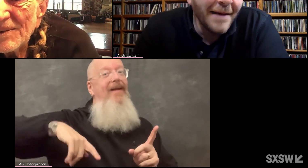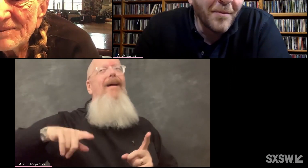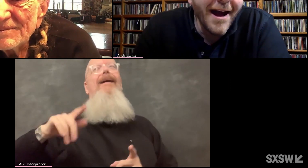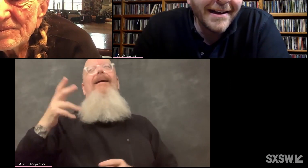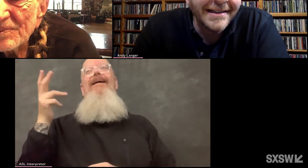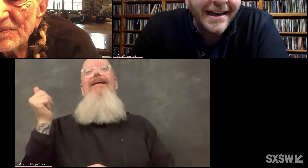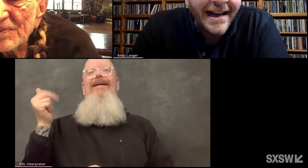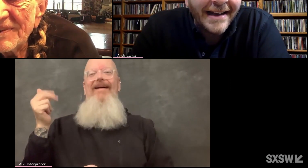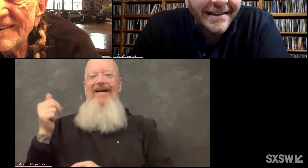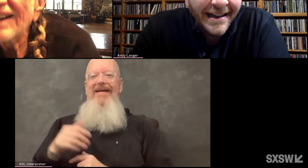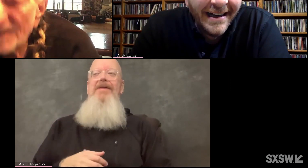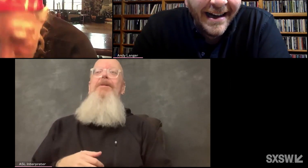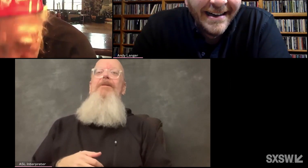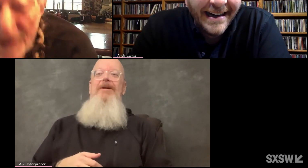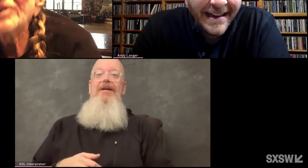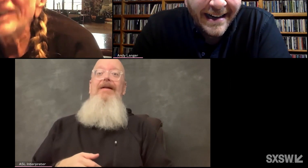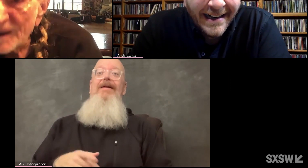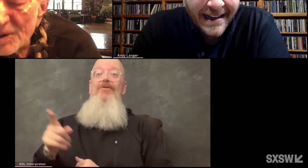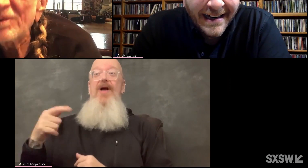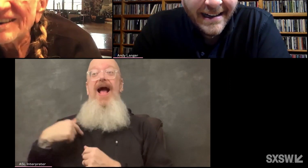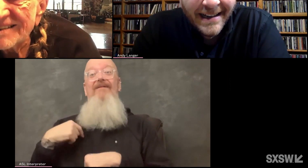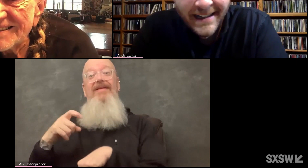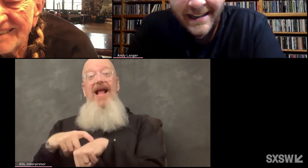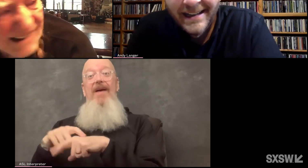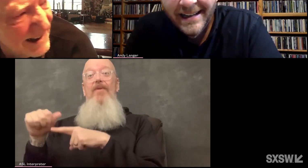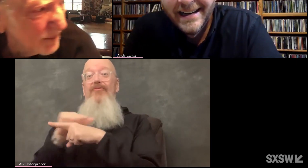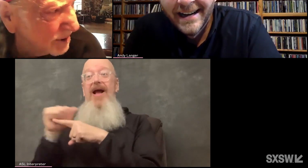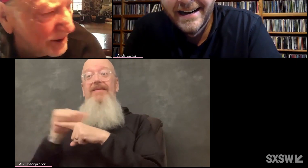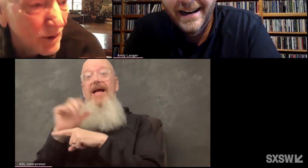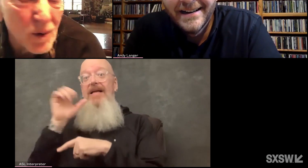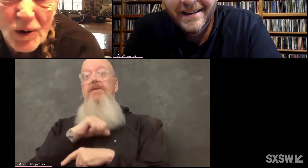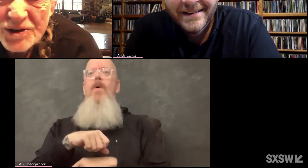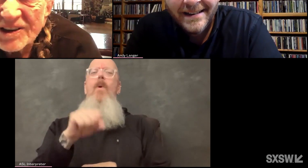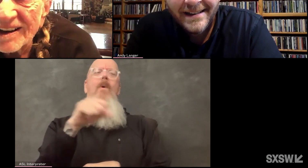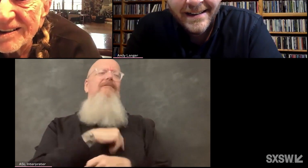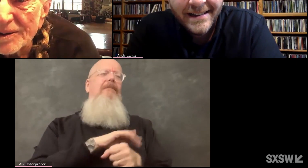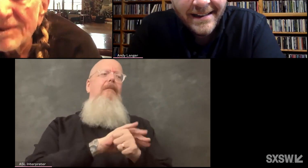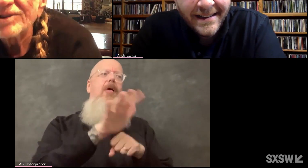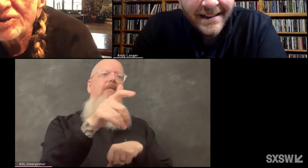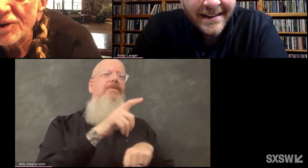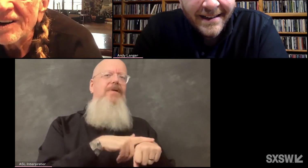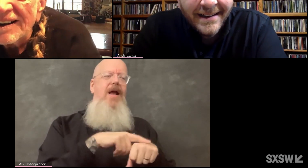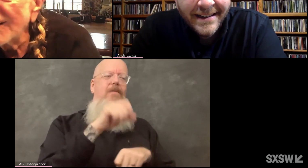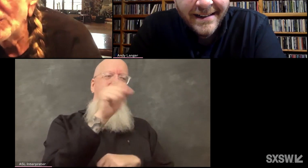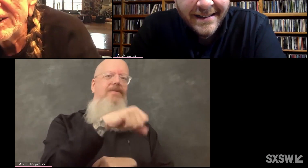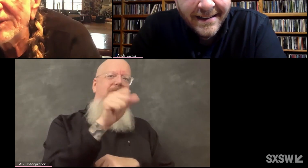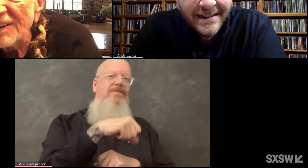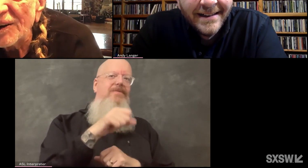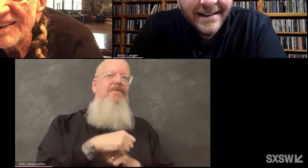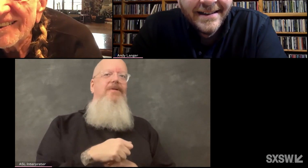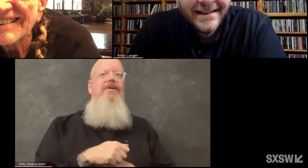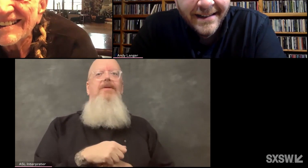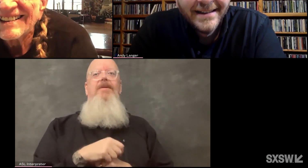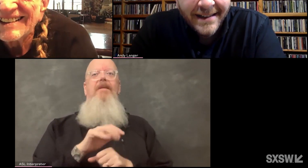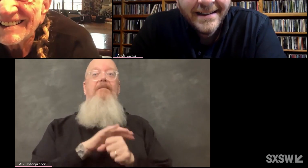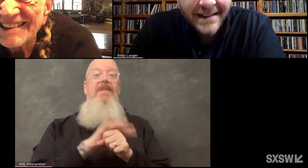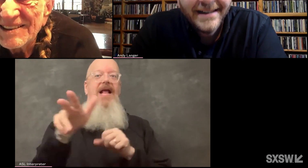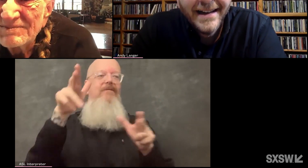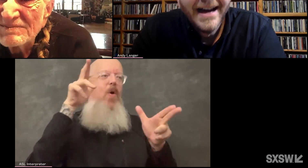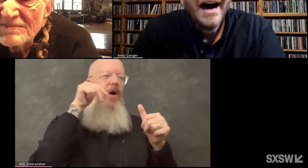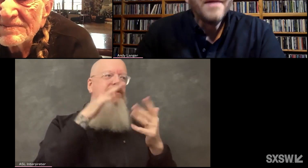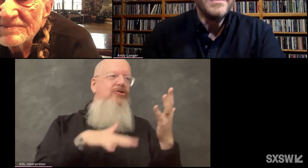You've got time to practice, I guess. I've got plenty of time to practice and plenty of old horses out here to make sure I don't get there, you know.